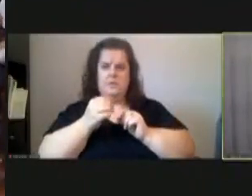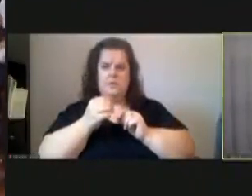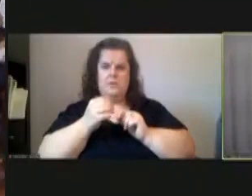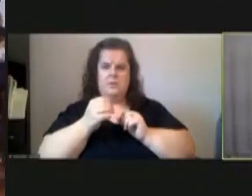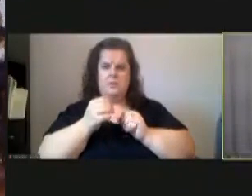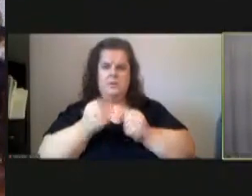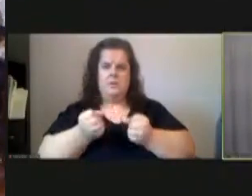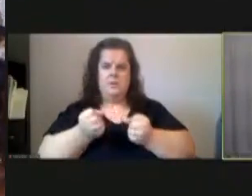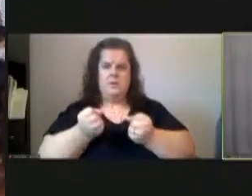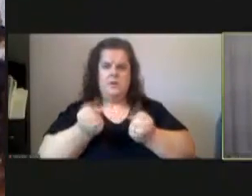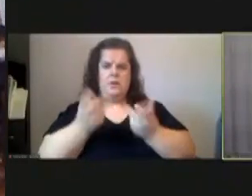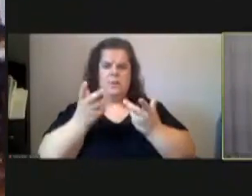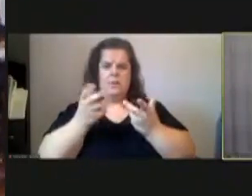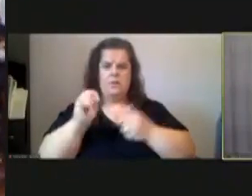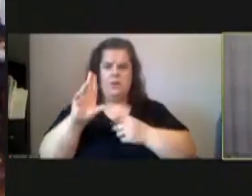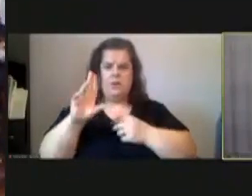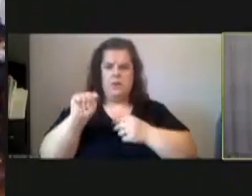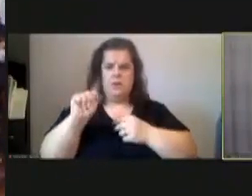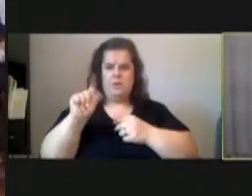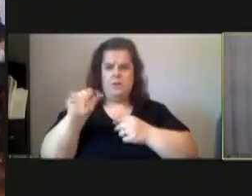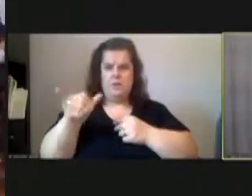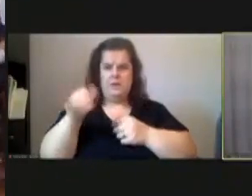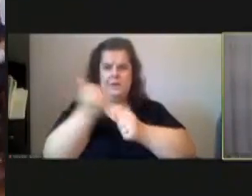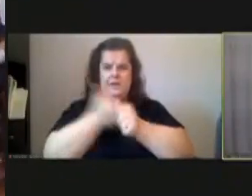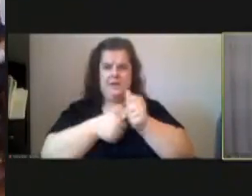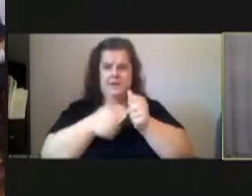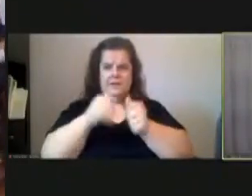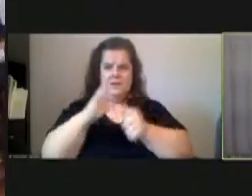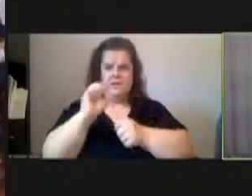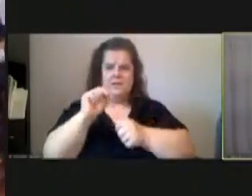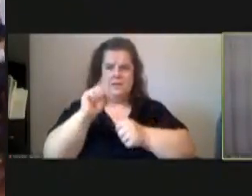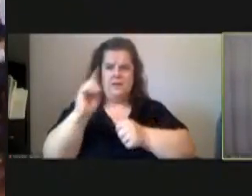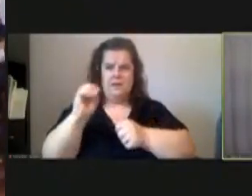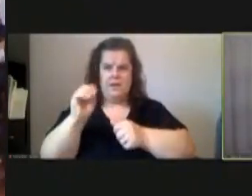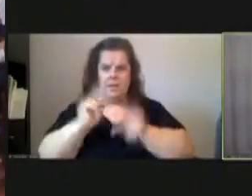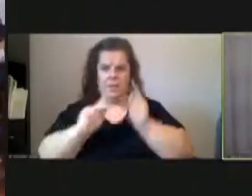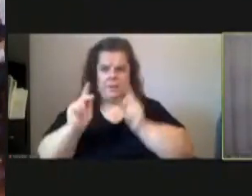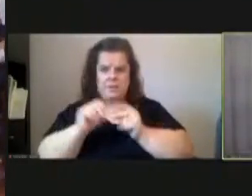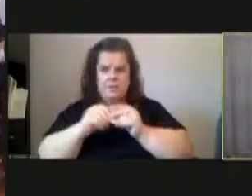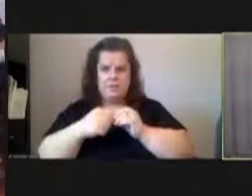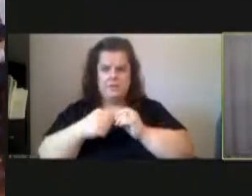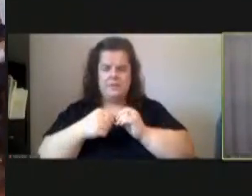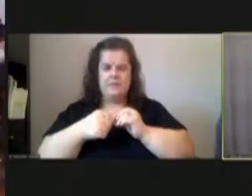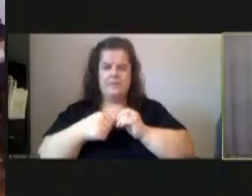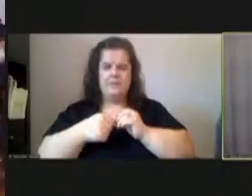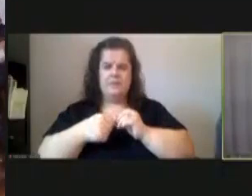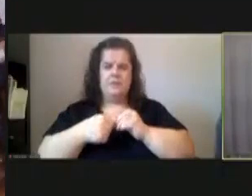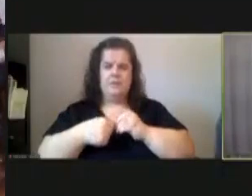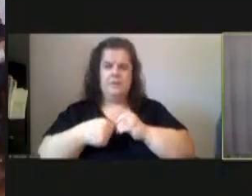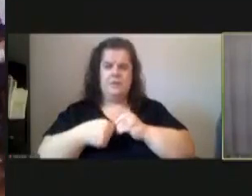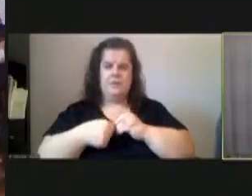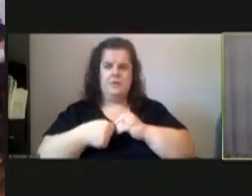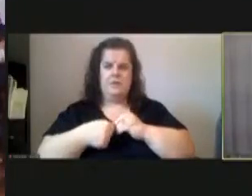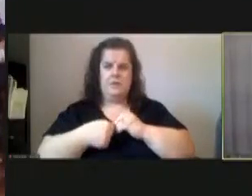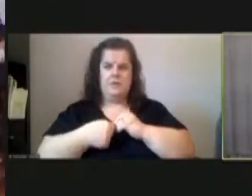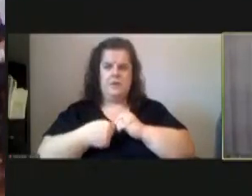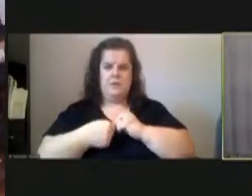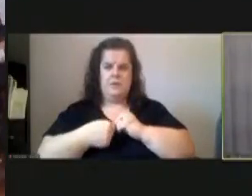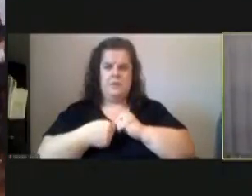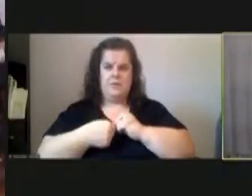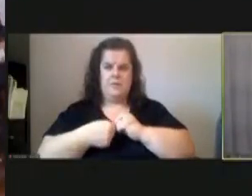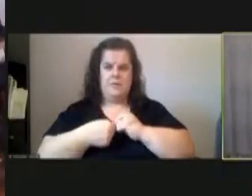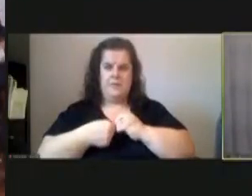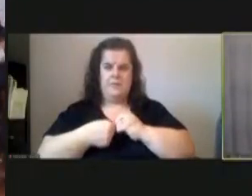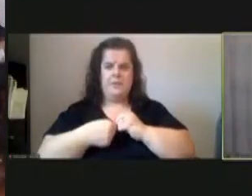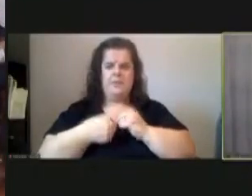outlay each of the condo participants um has made so far into the